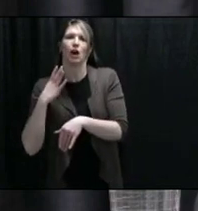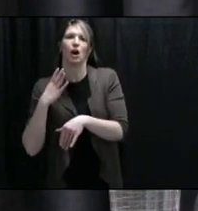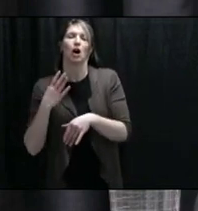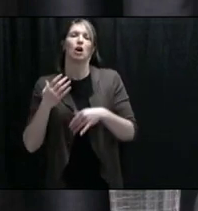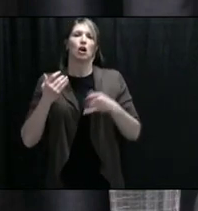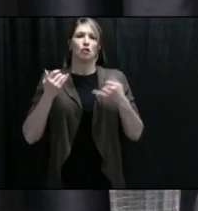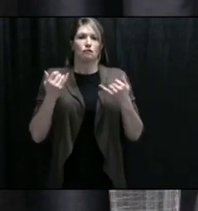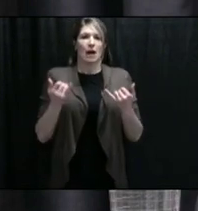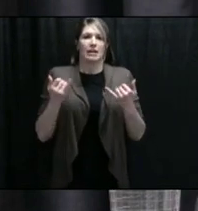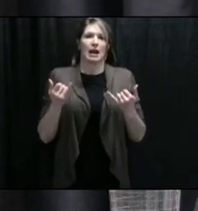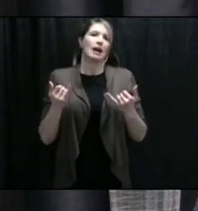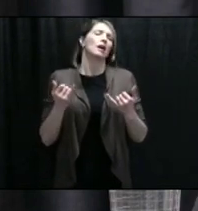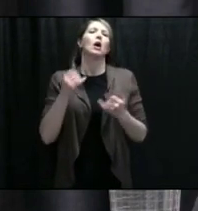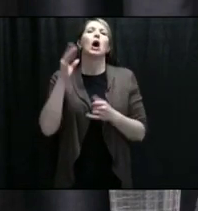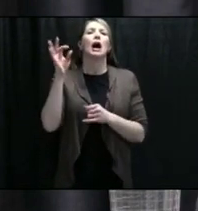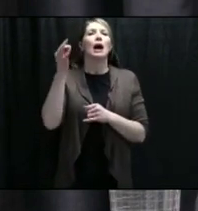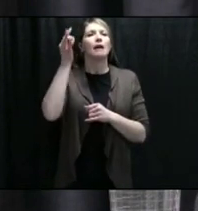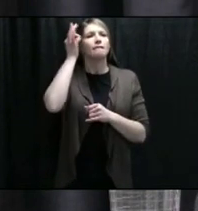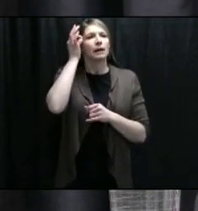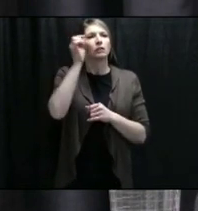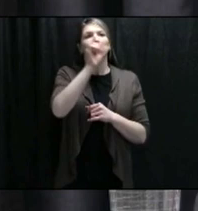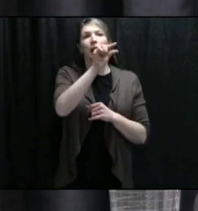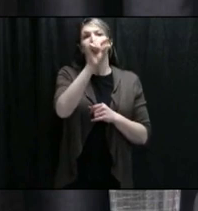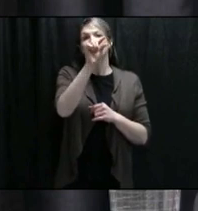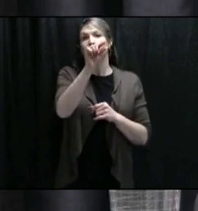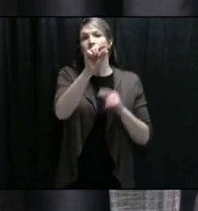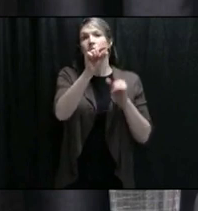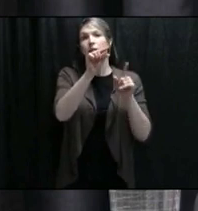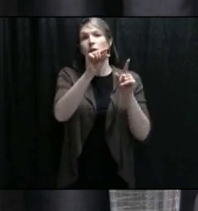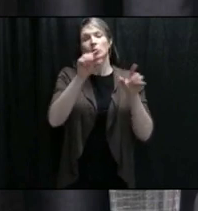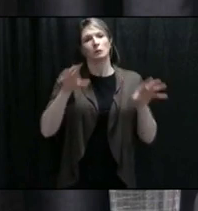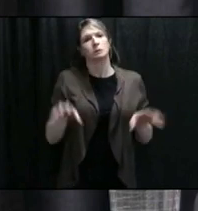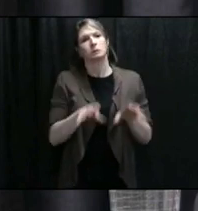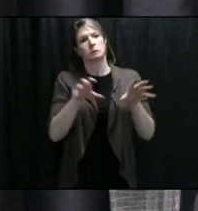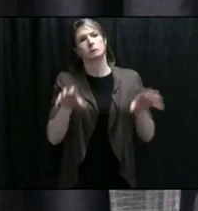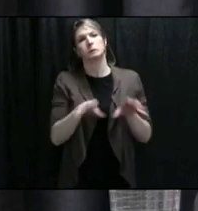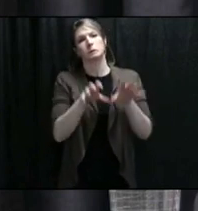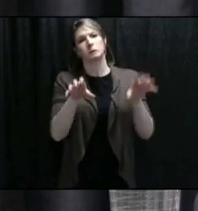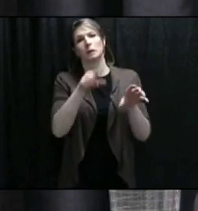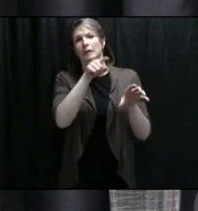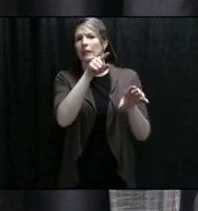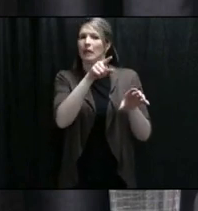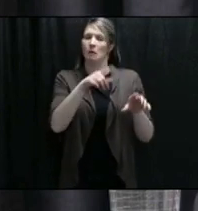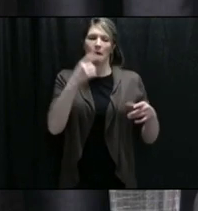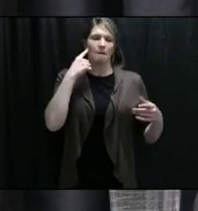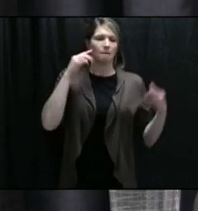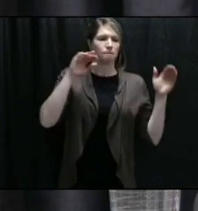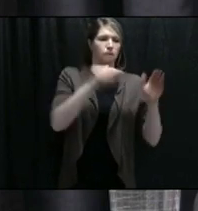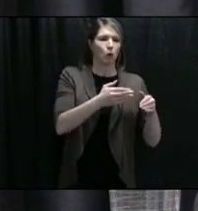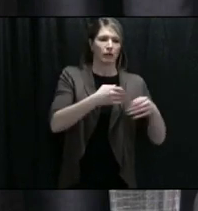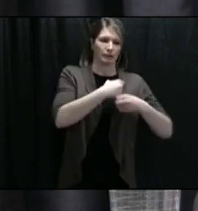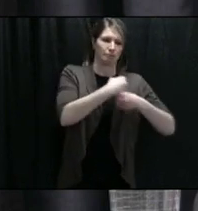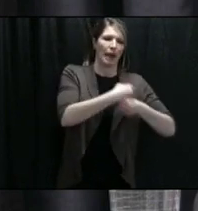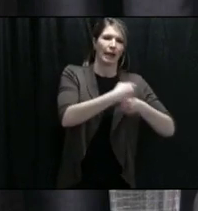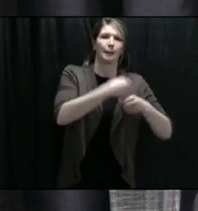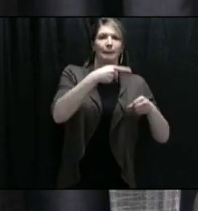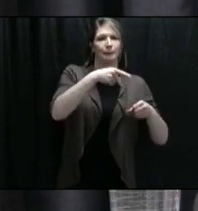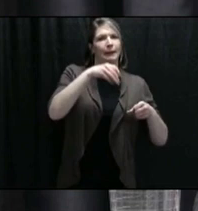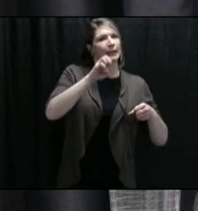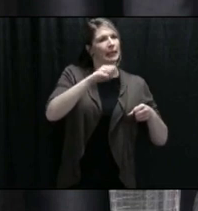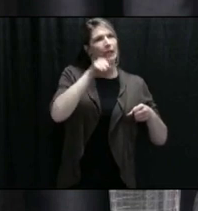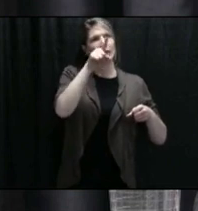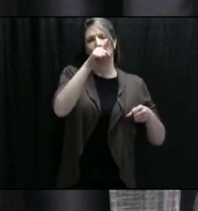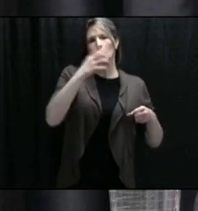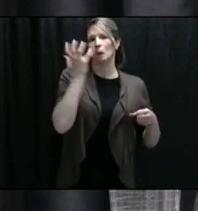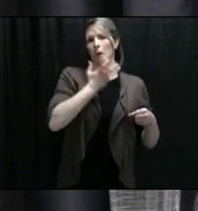to the wheel to convert some areas of Canadian manufacturing to be able to deliver PPE. I